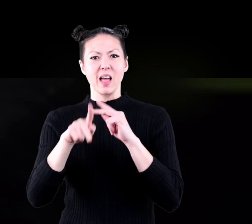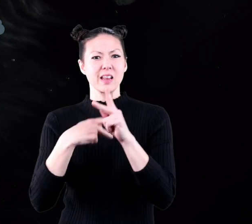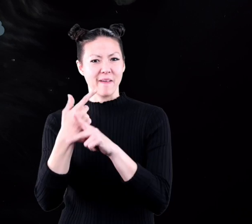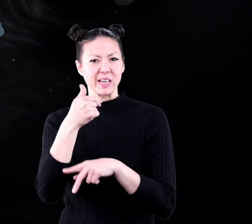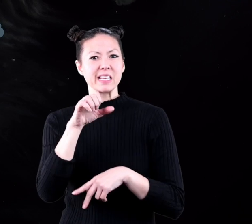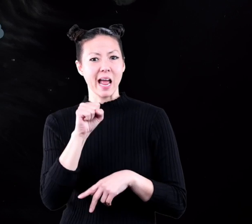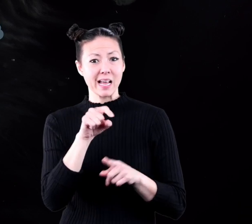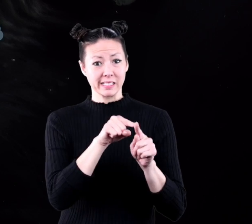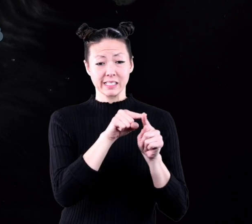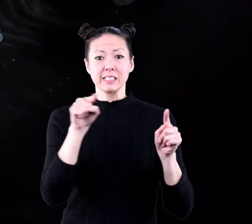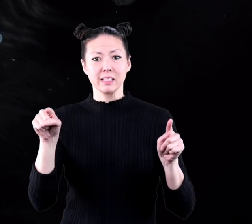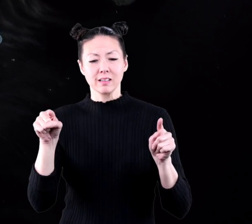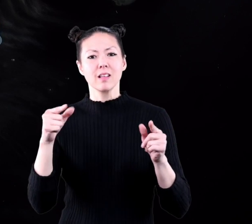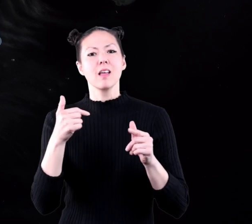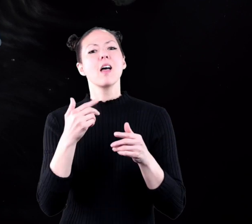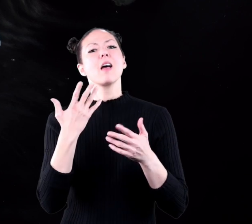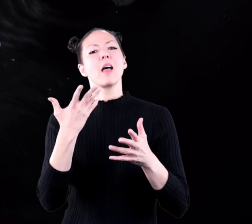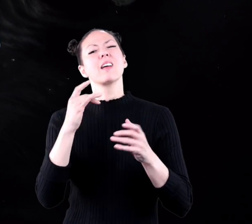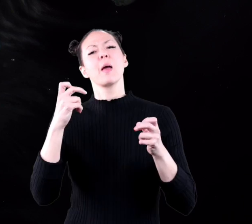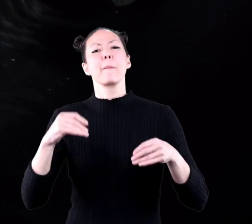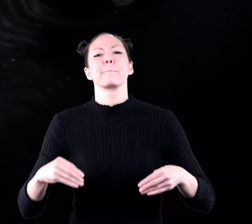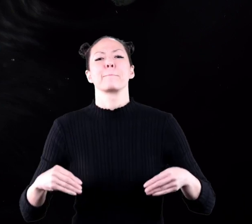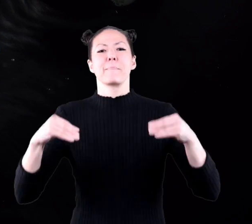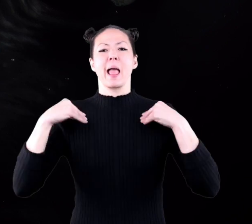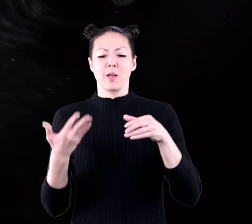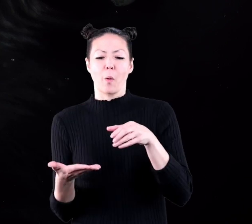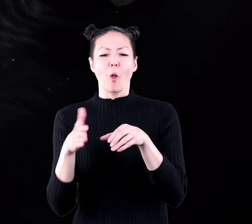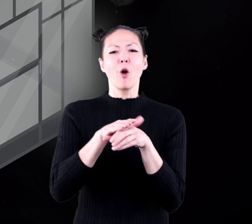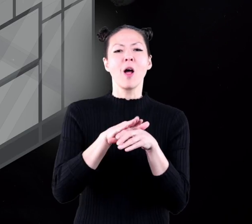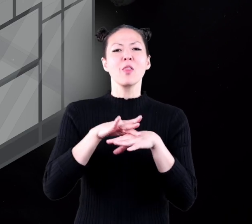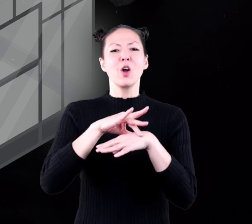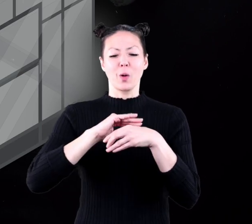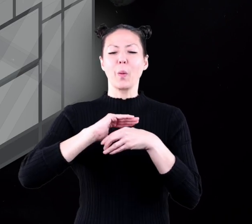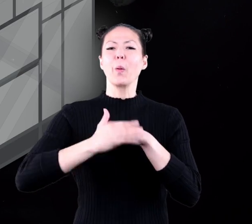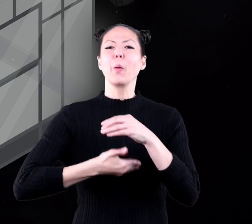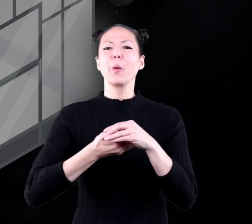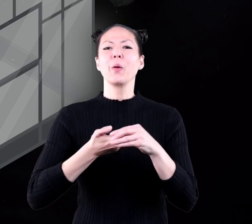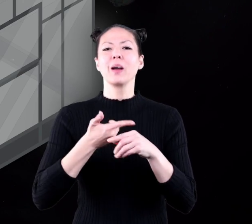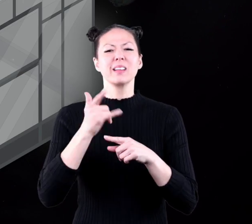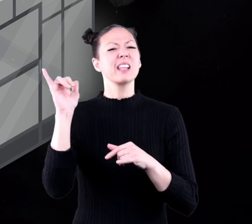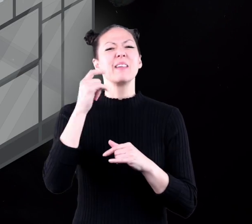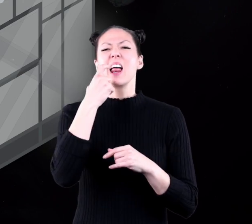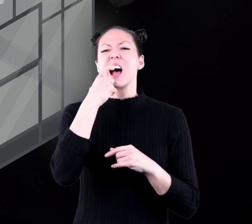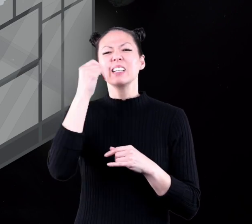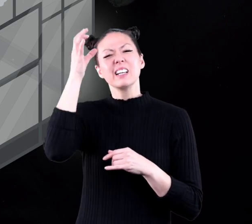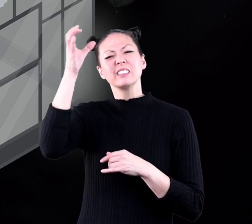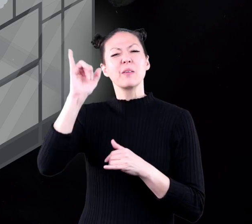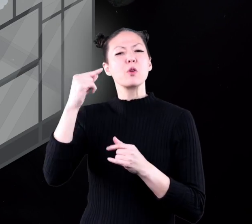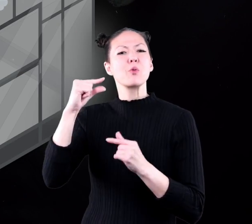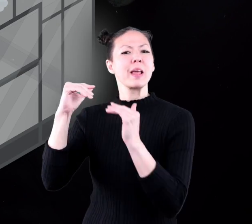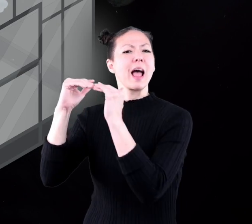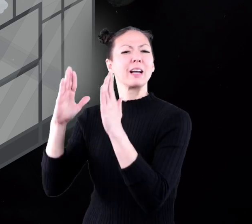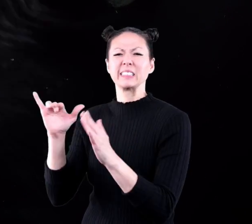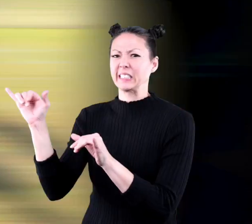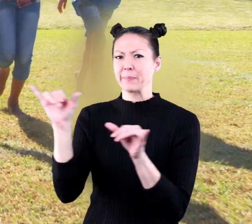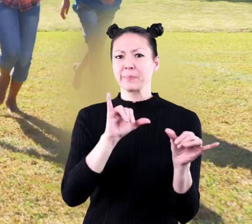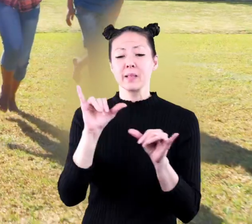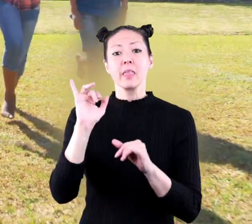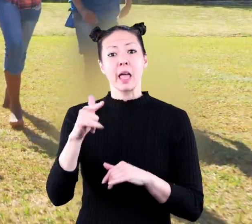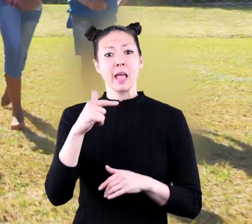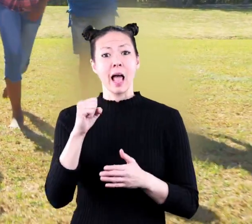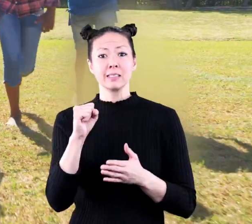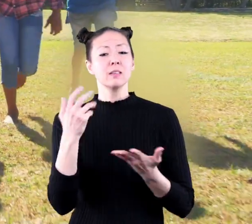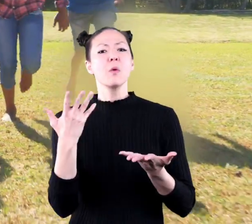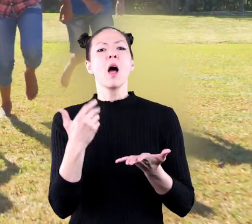These gases are kind of like a blanket for the Earth, similar to the glass on a greenhouse. The